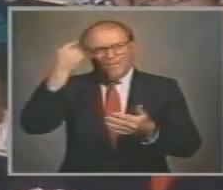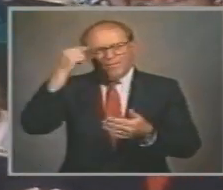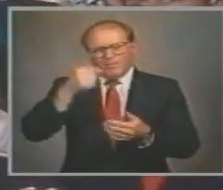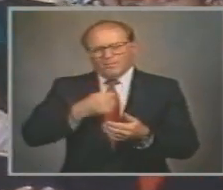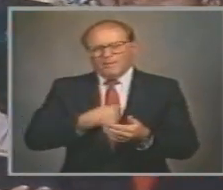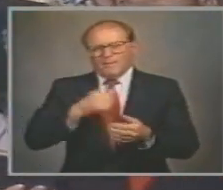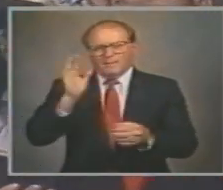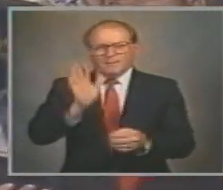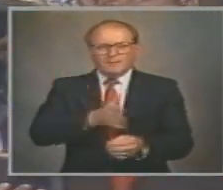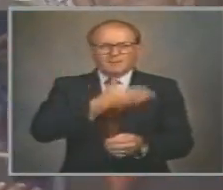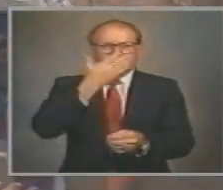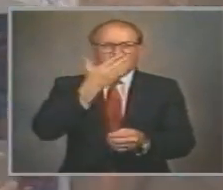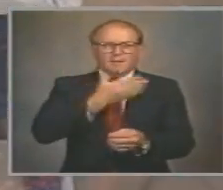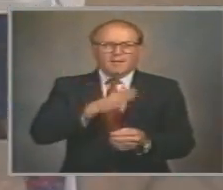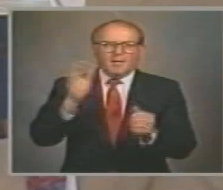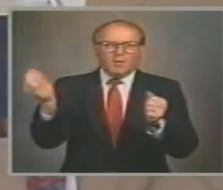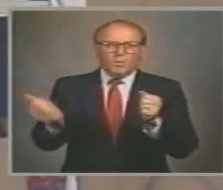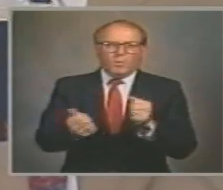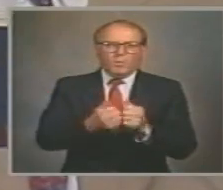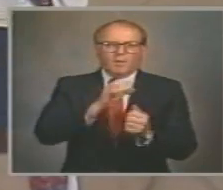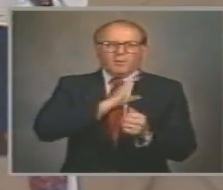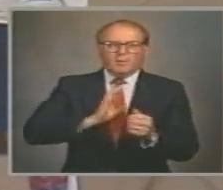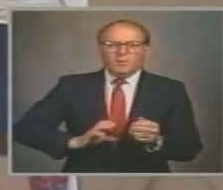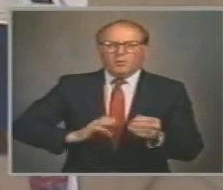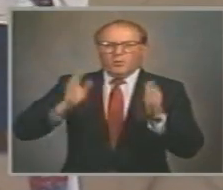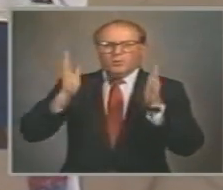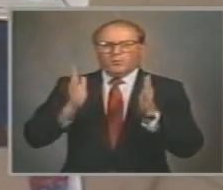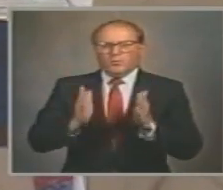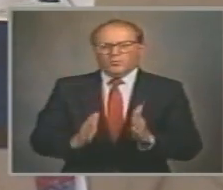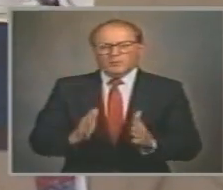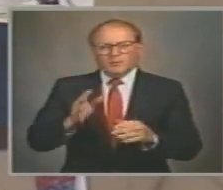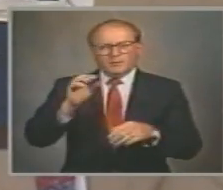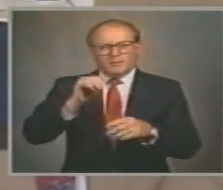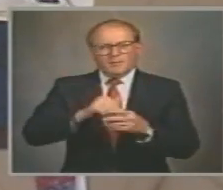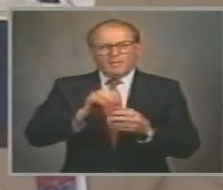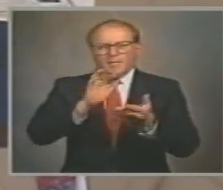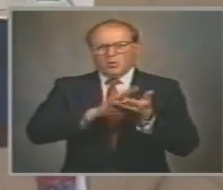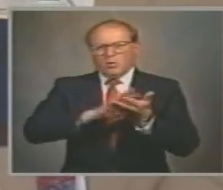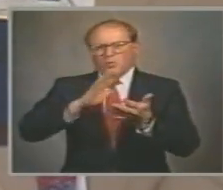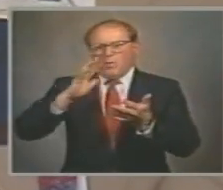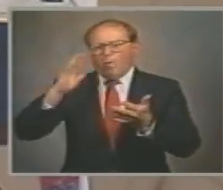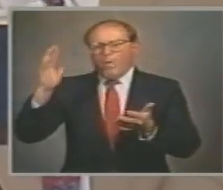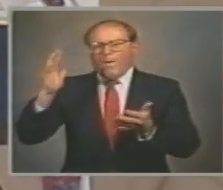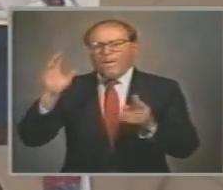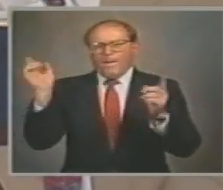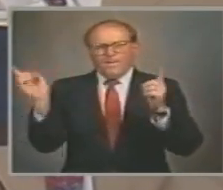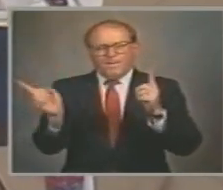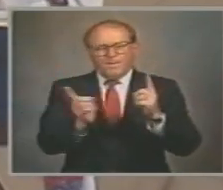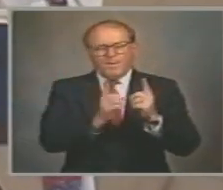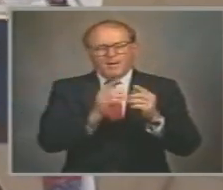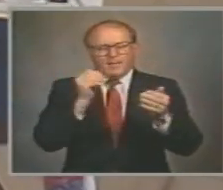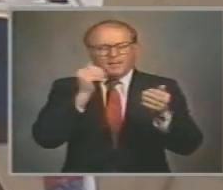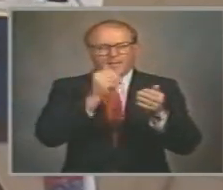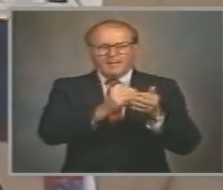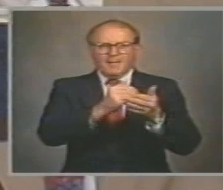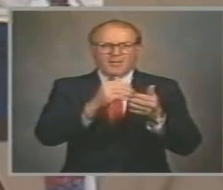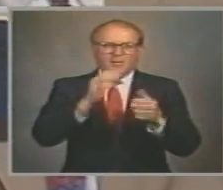Sing it with the saints in glory Gathered